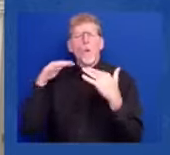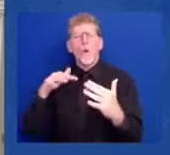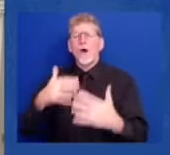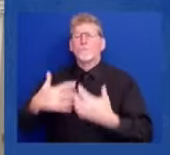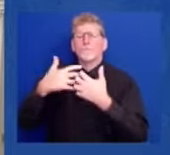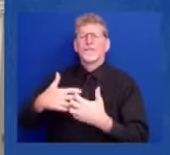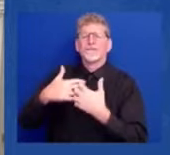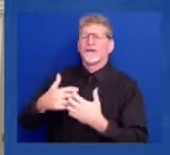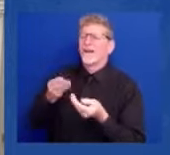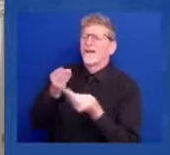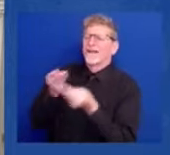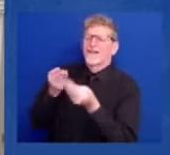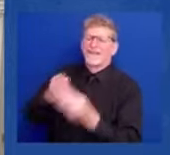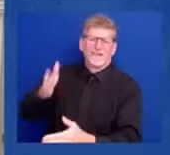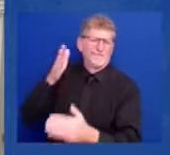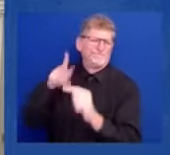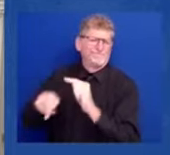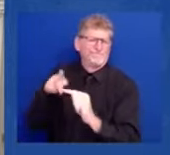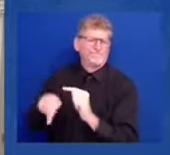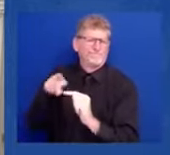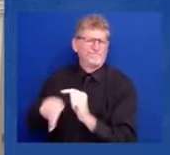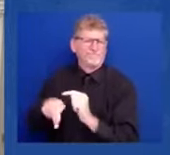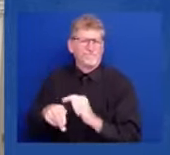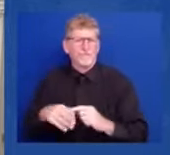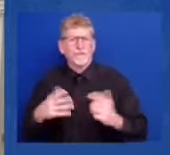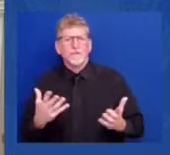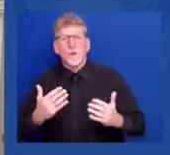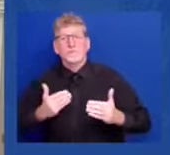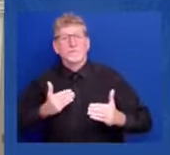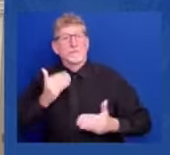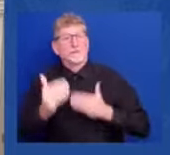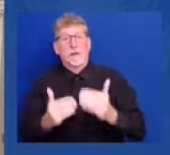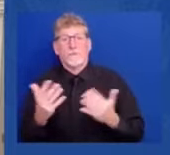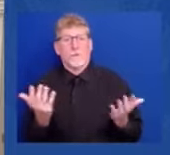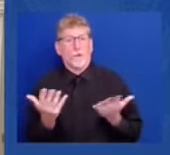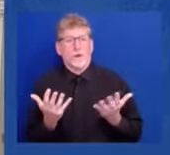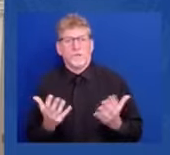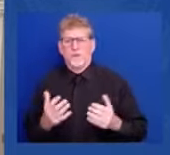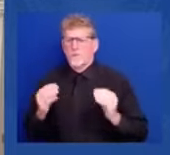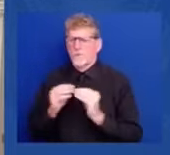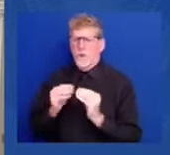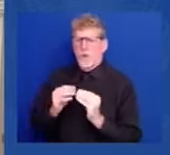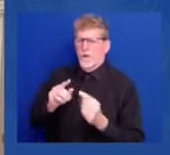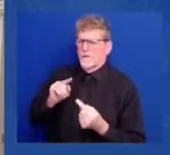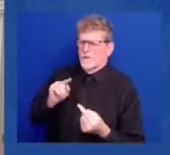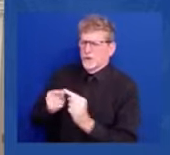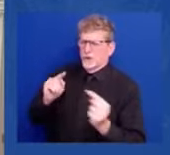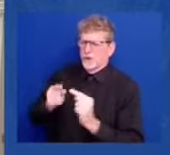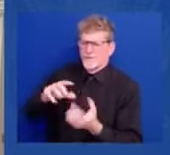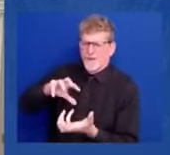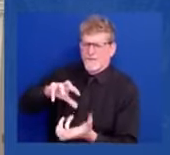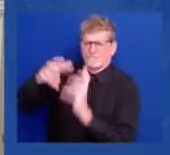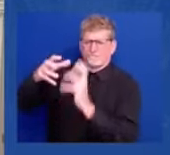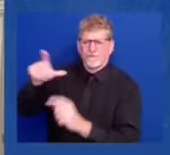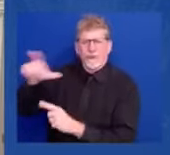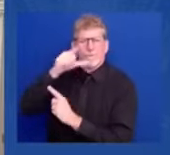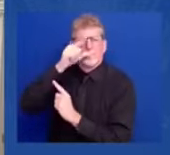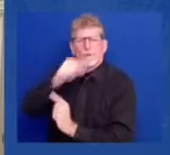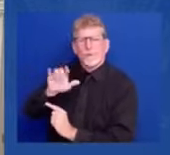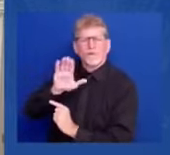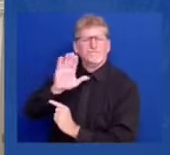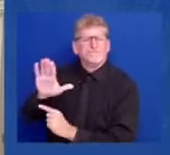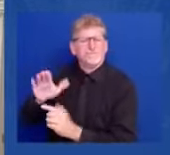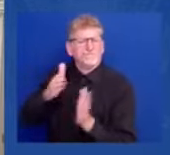cost as well here in the United States. I said I would level with the American people from the beginning, and when I first spoke to this, I said defending